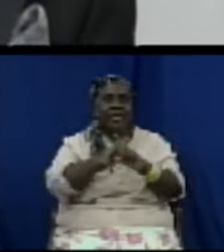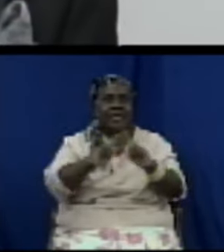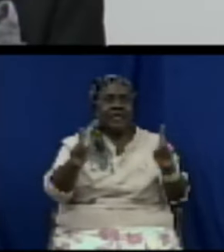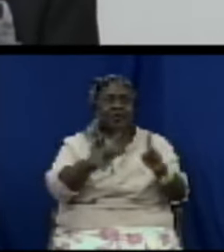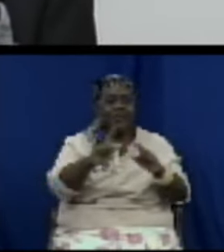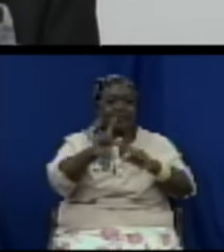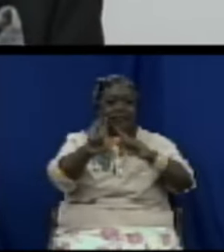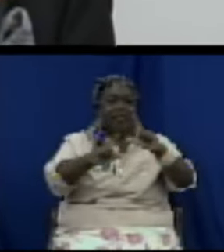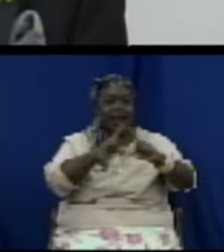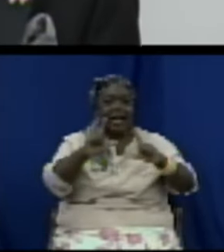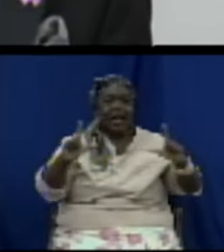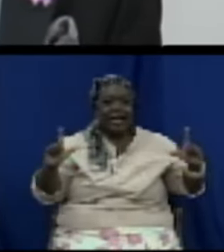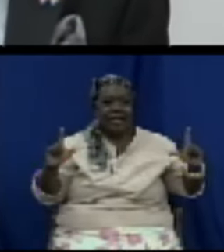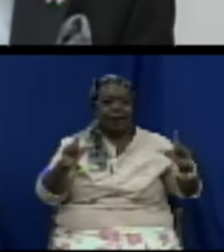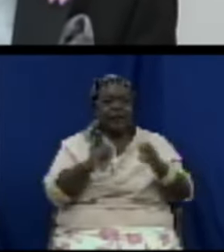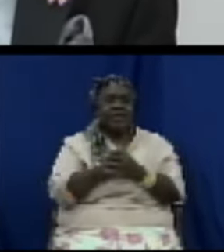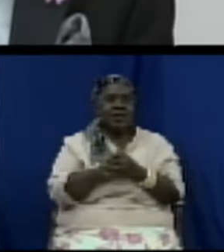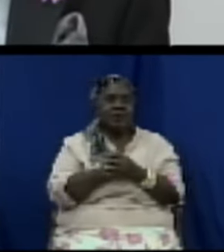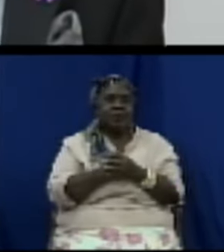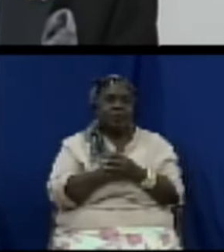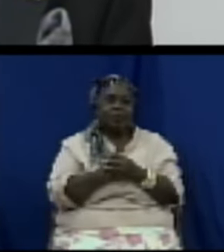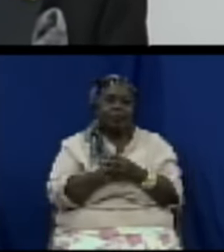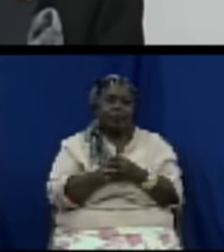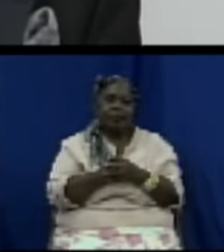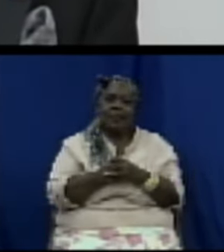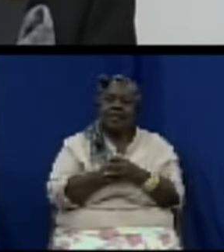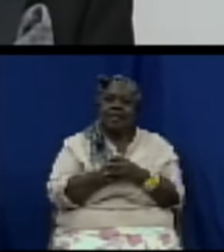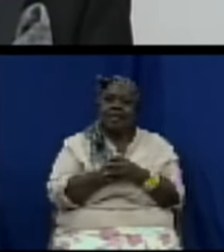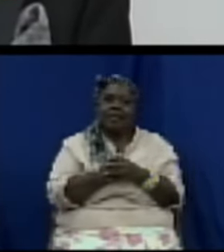so I want to make the point that